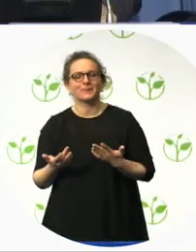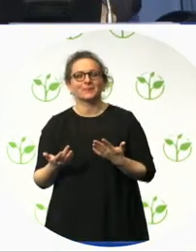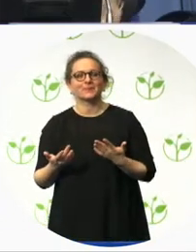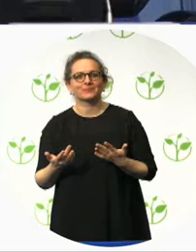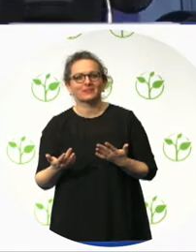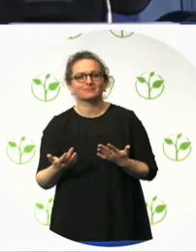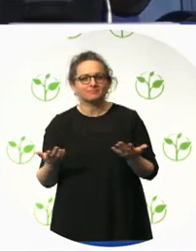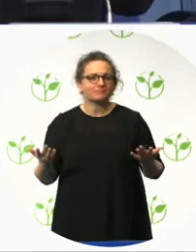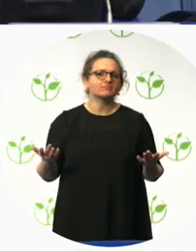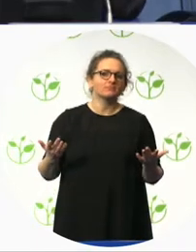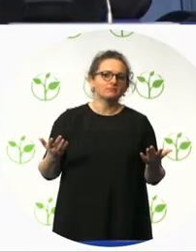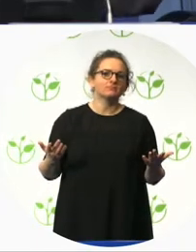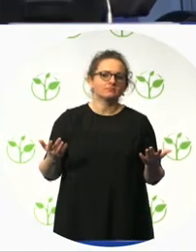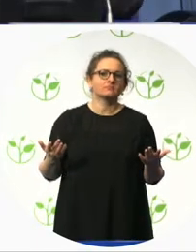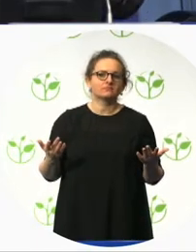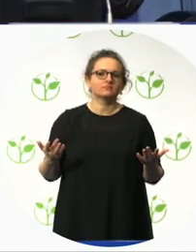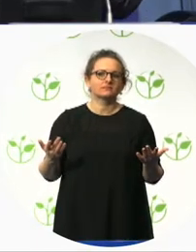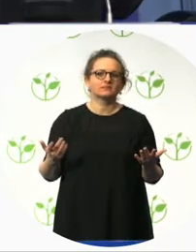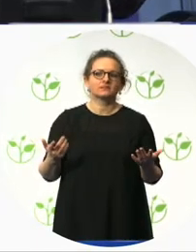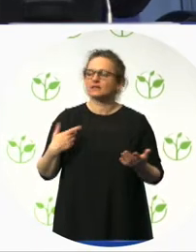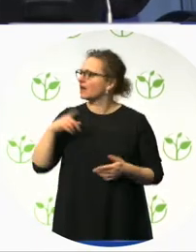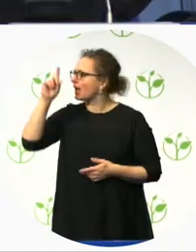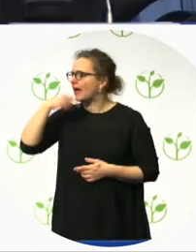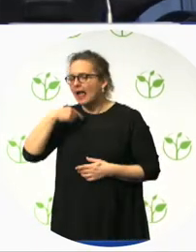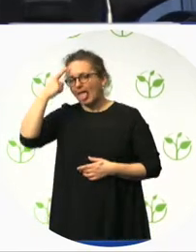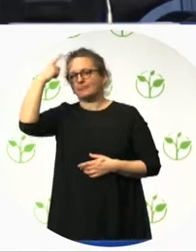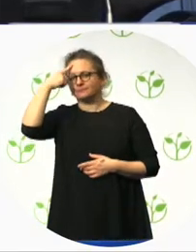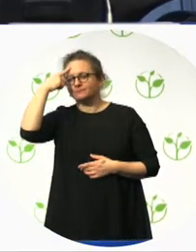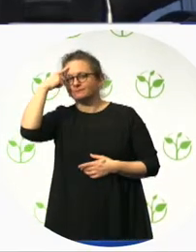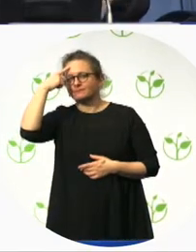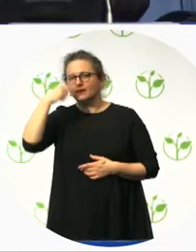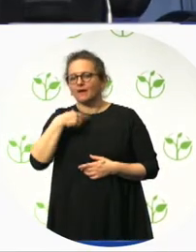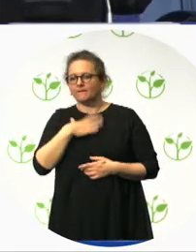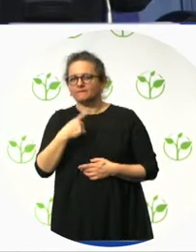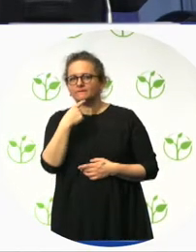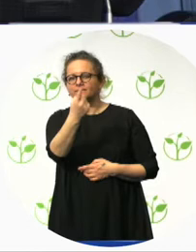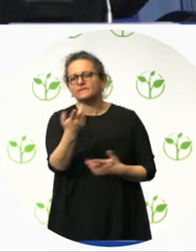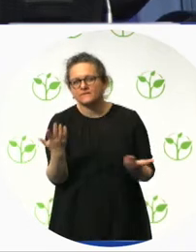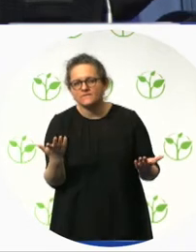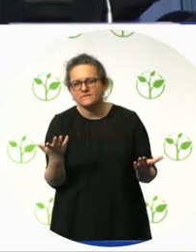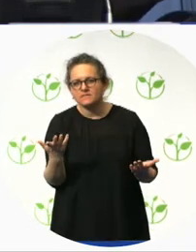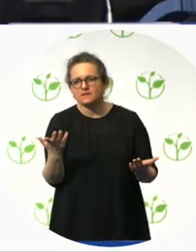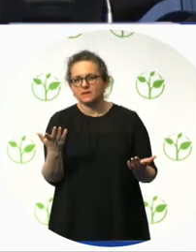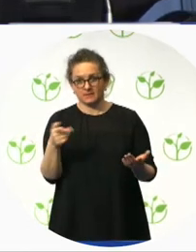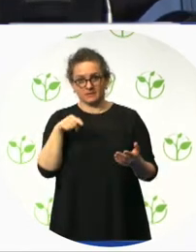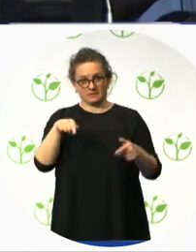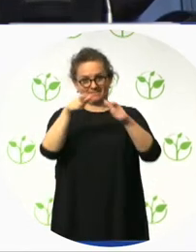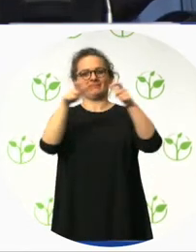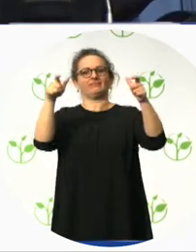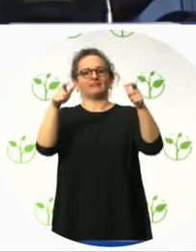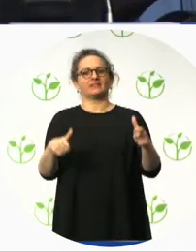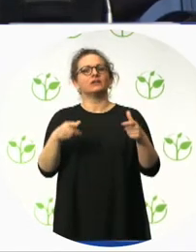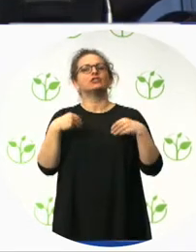presentation. Normally, in the shops, there is always some of the employees that can't speak